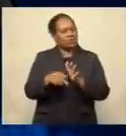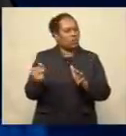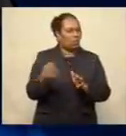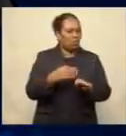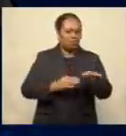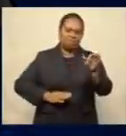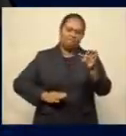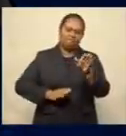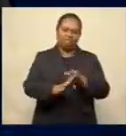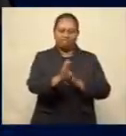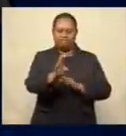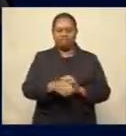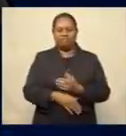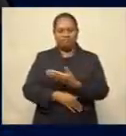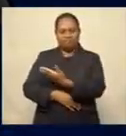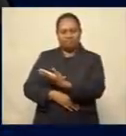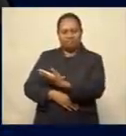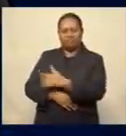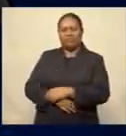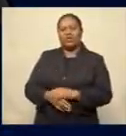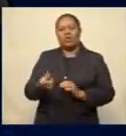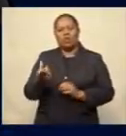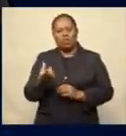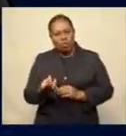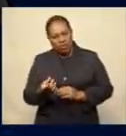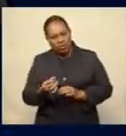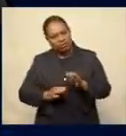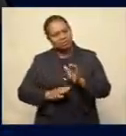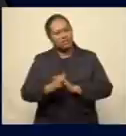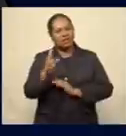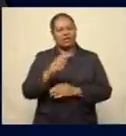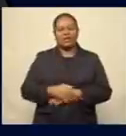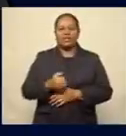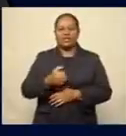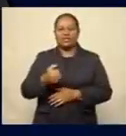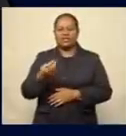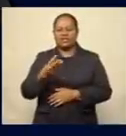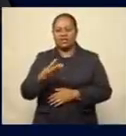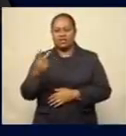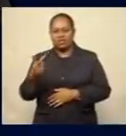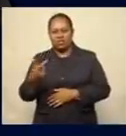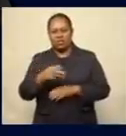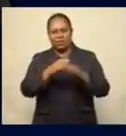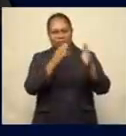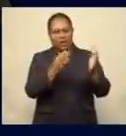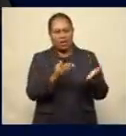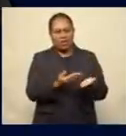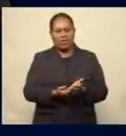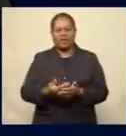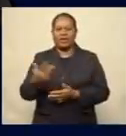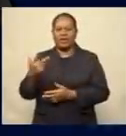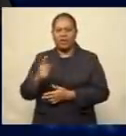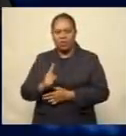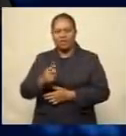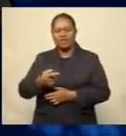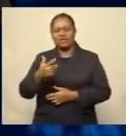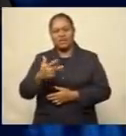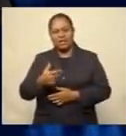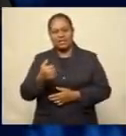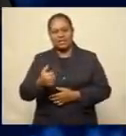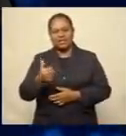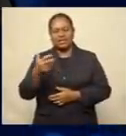the commodities market. Crude oil rose to just over $66 a barrel. Gold saw an $18 jump to $1